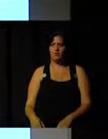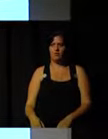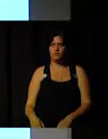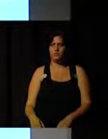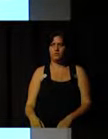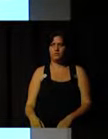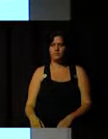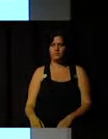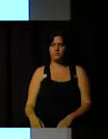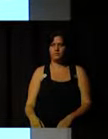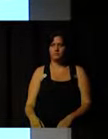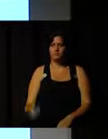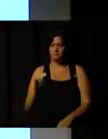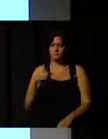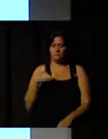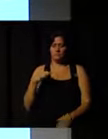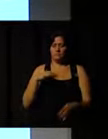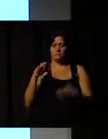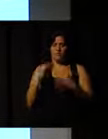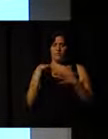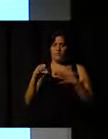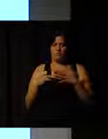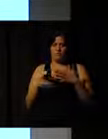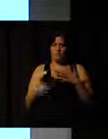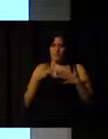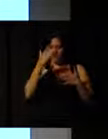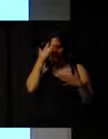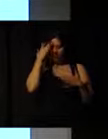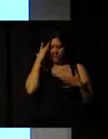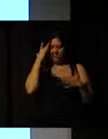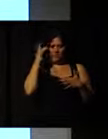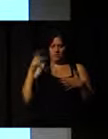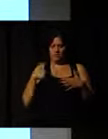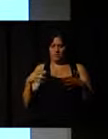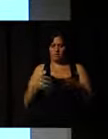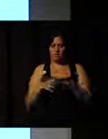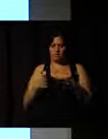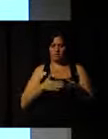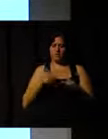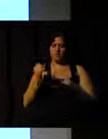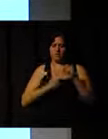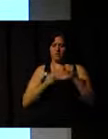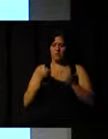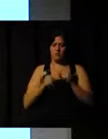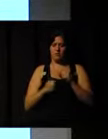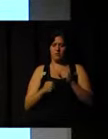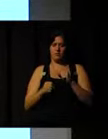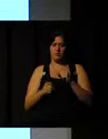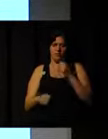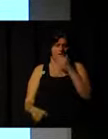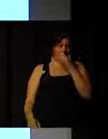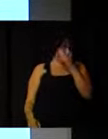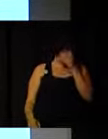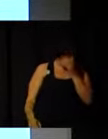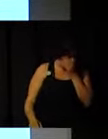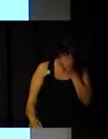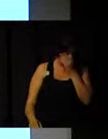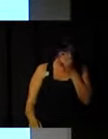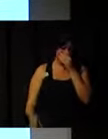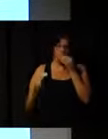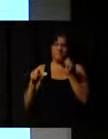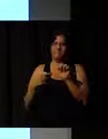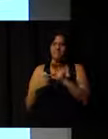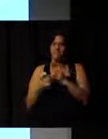Because, if I have to select people for my organization, if I have a system that clearly